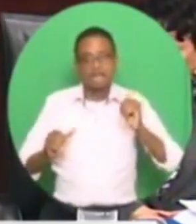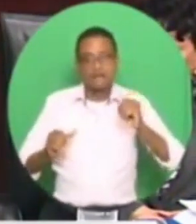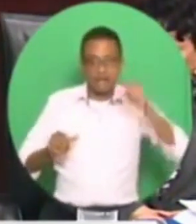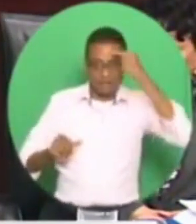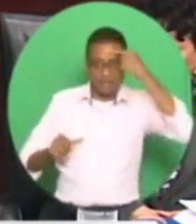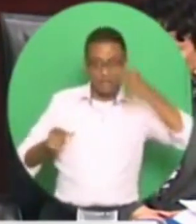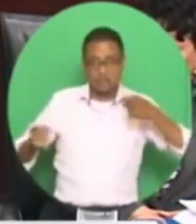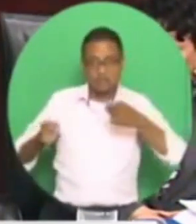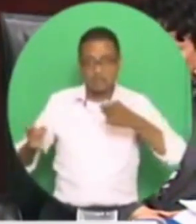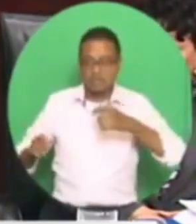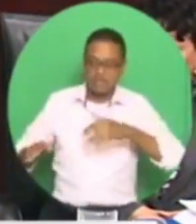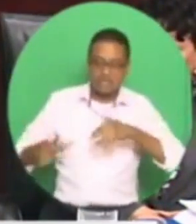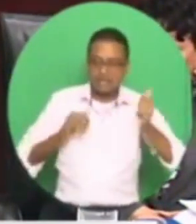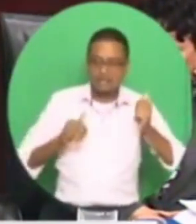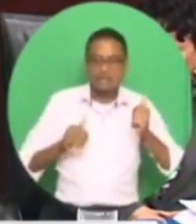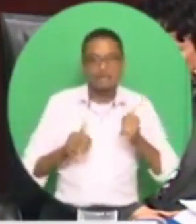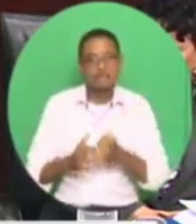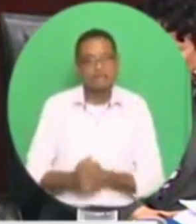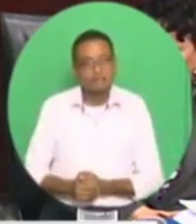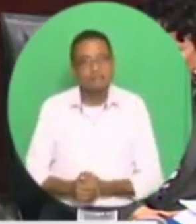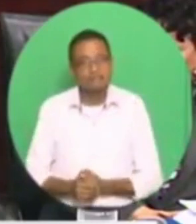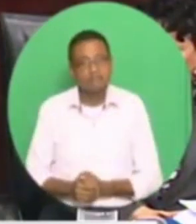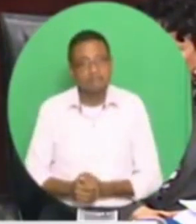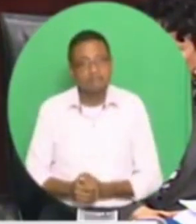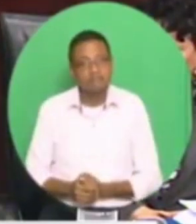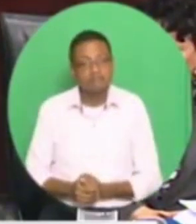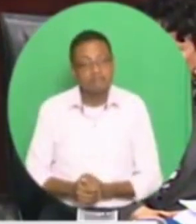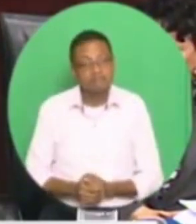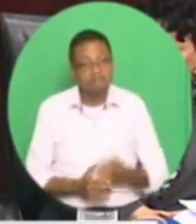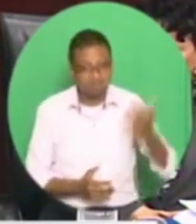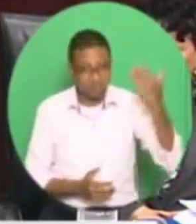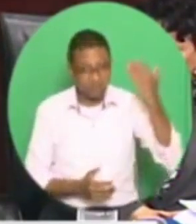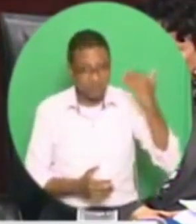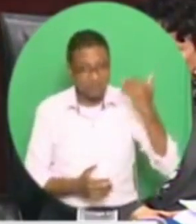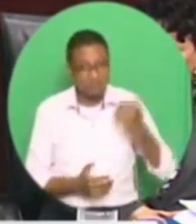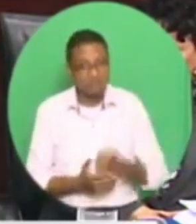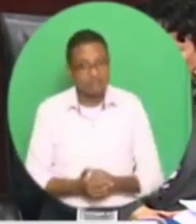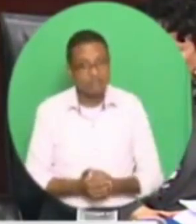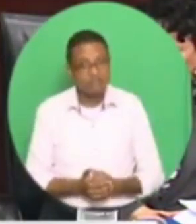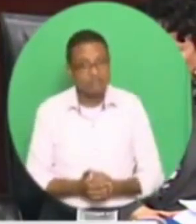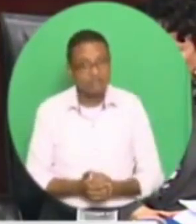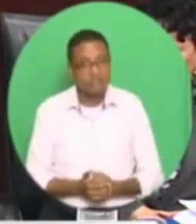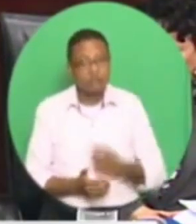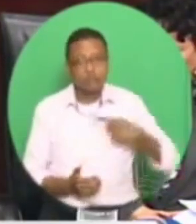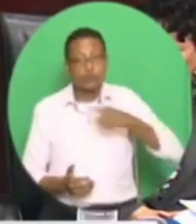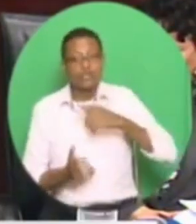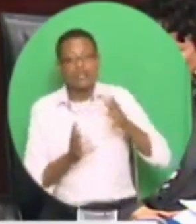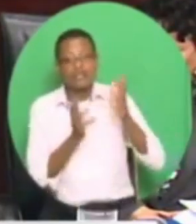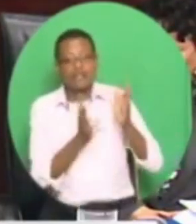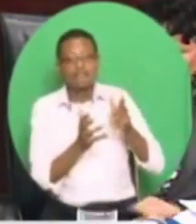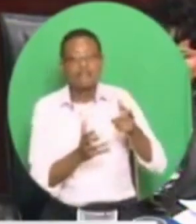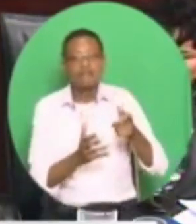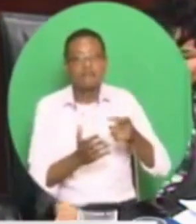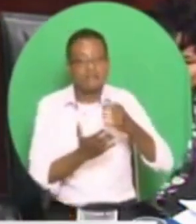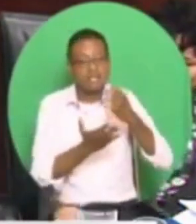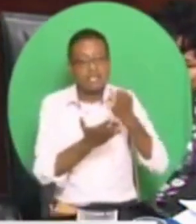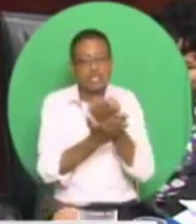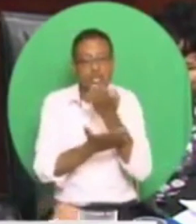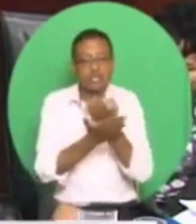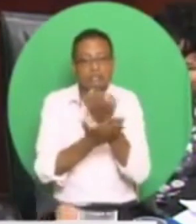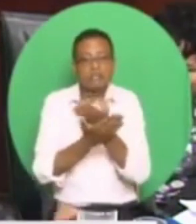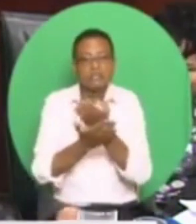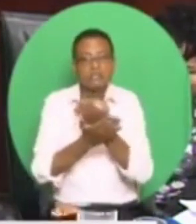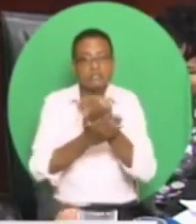speakers alluded to it, Madam Speaker. When we left office, we left them with a stable economy, with